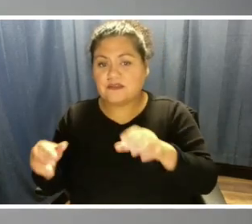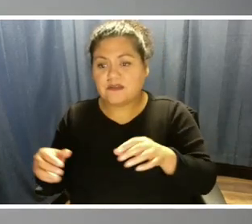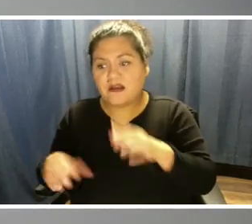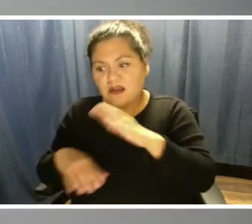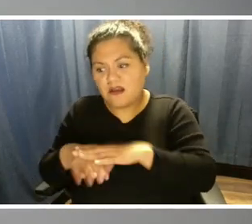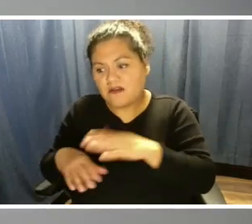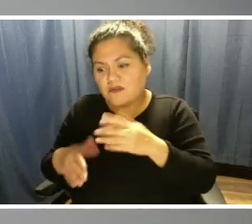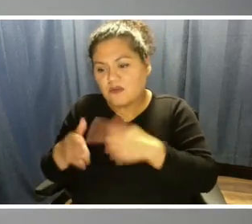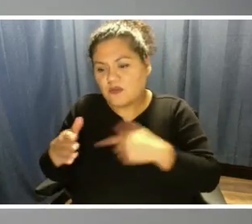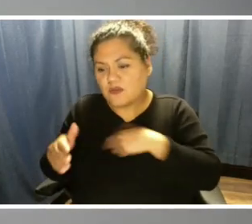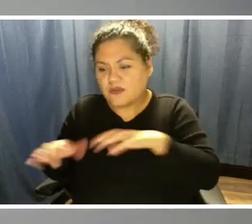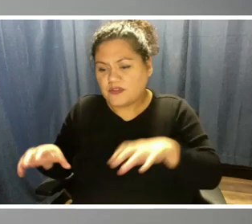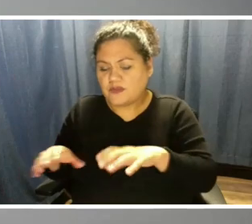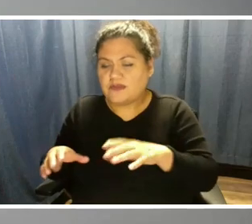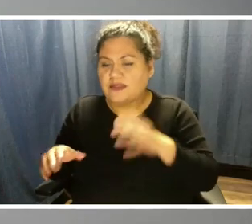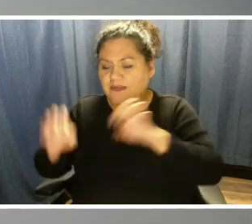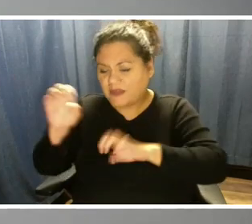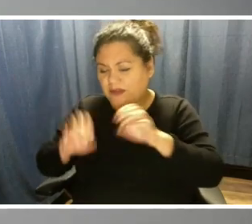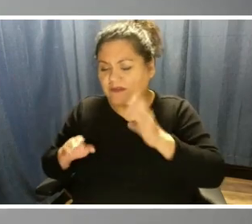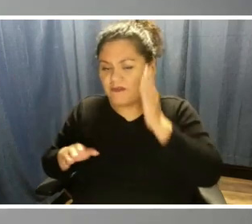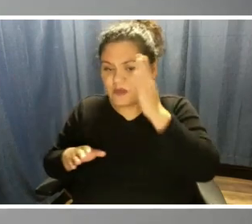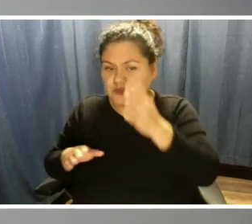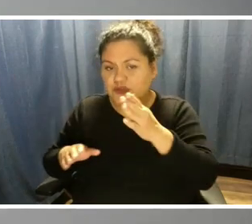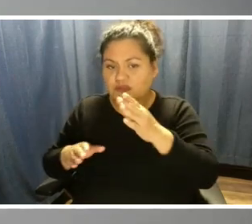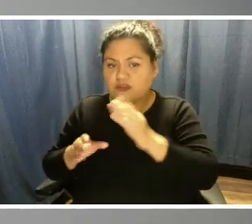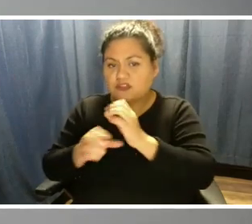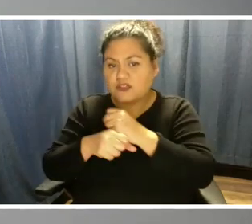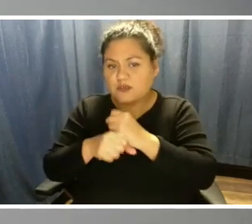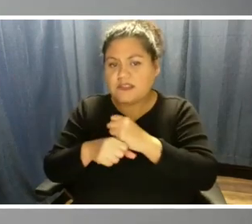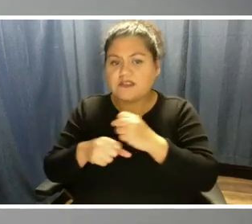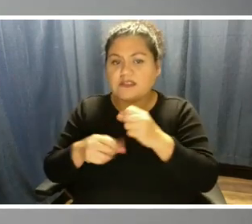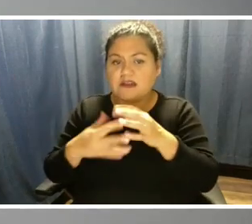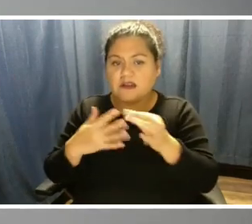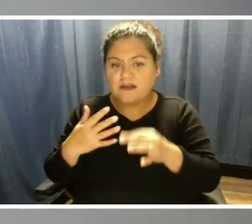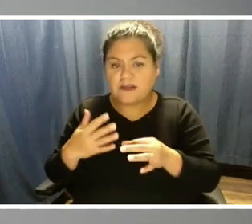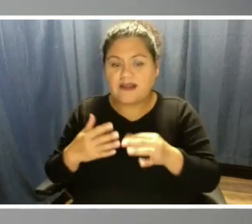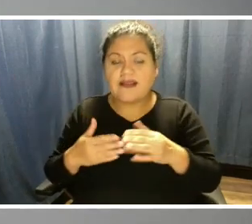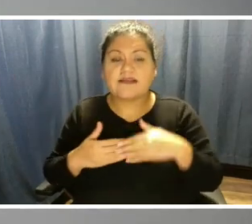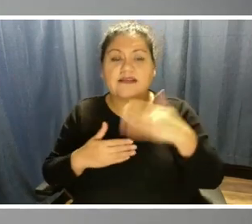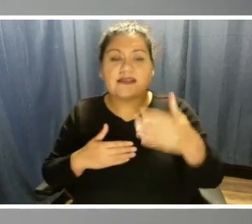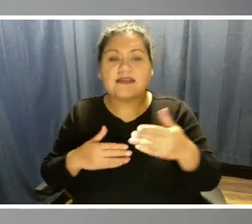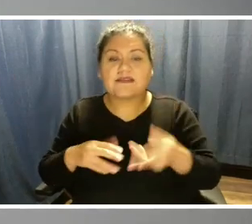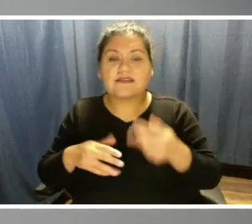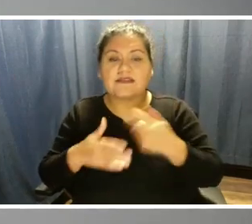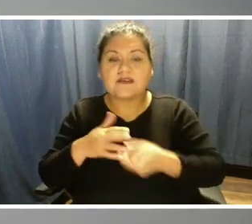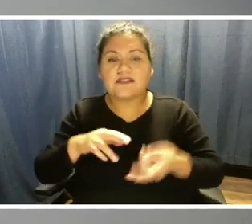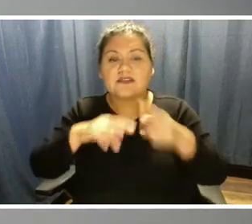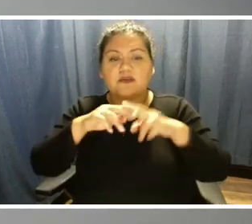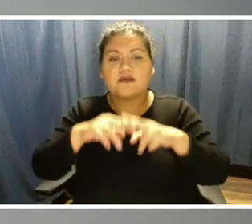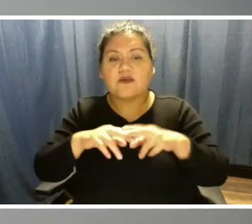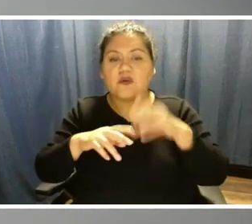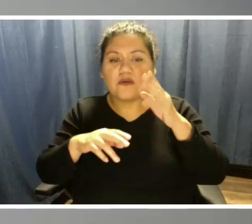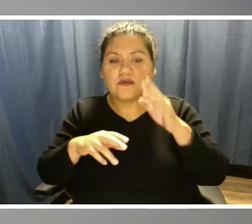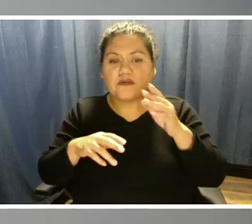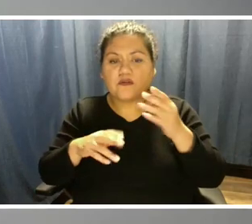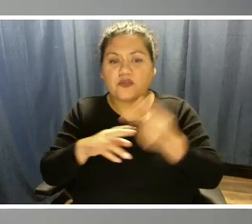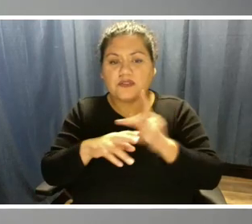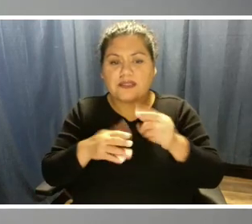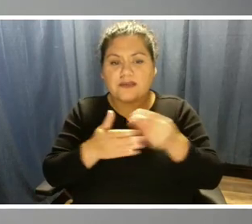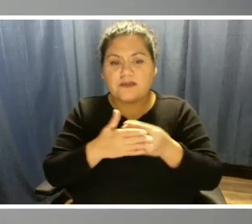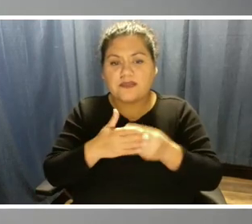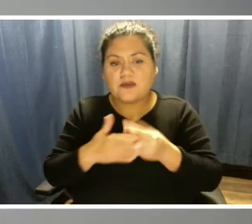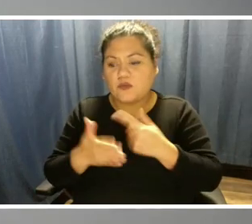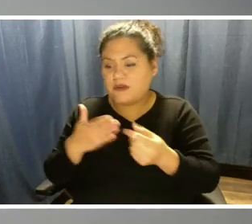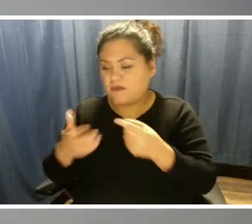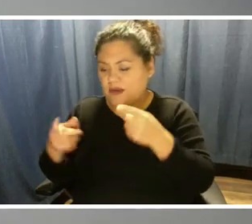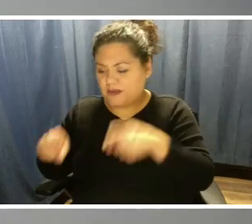evaluating future generation options. And then as part of our next rate increase will be to take whatever comes out of this discussion,